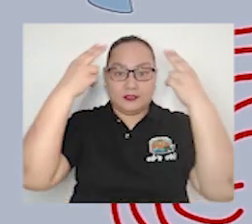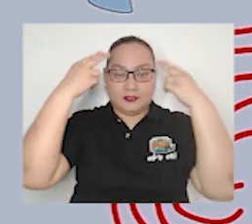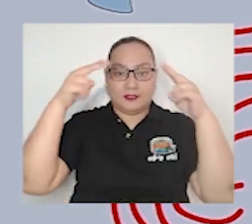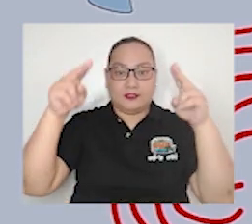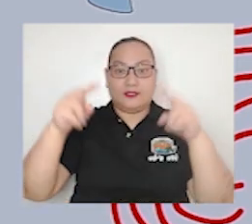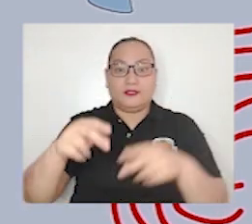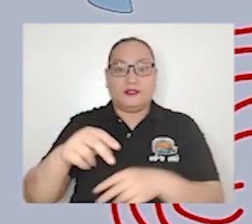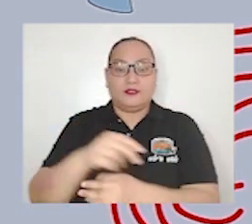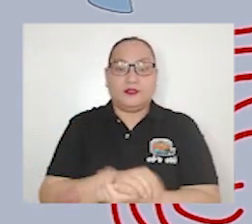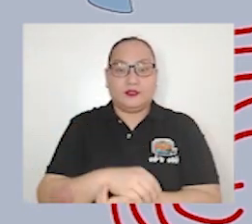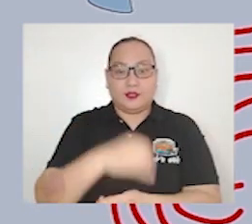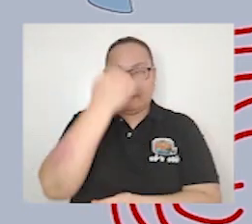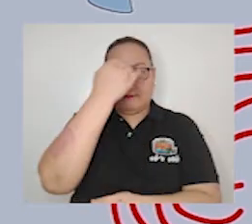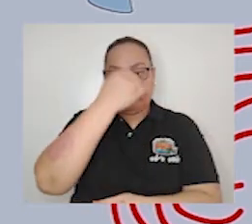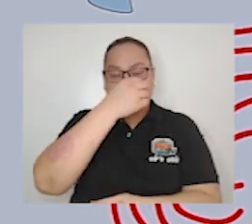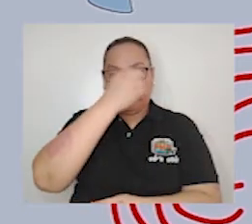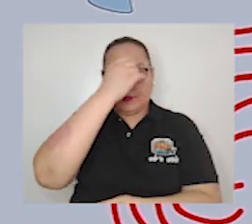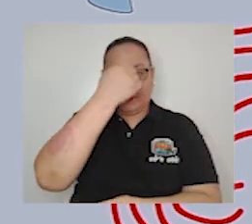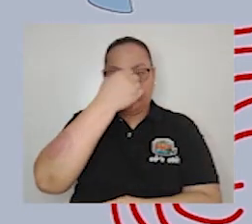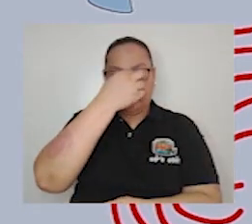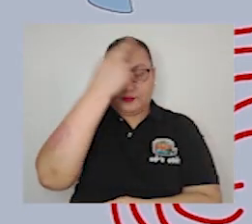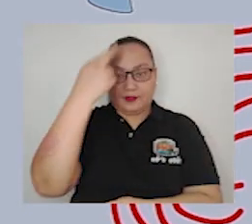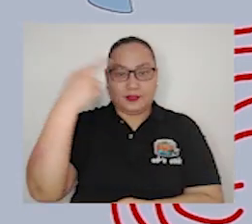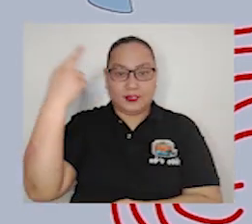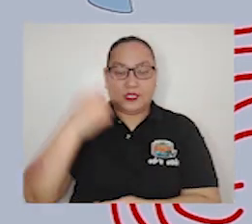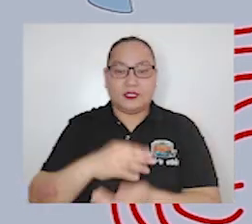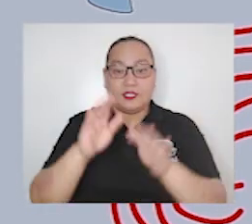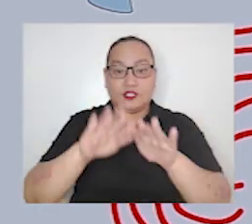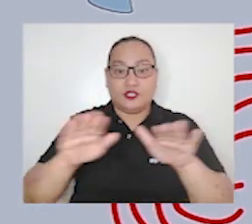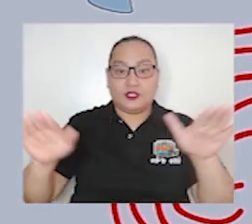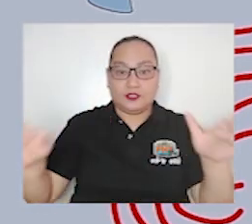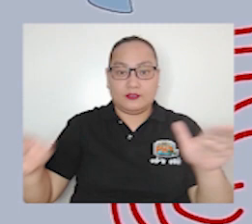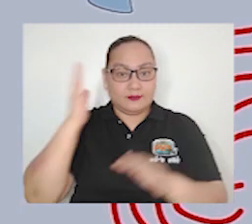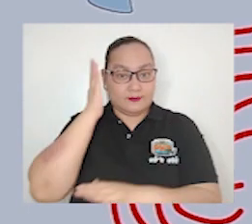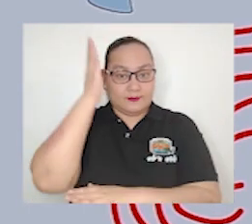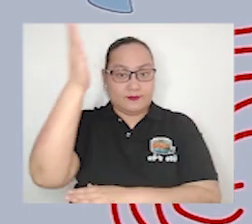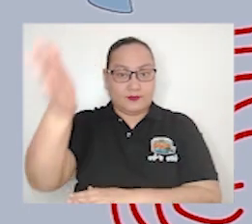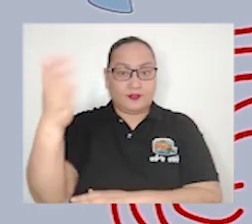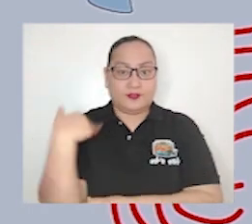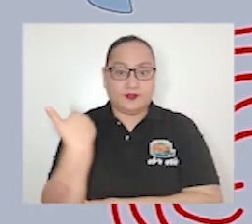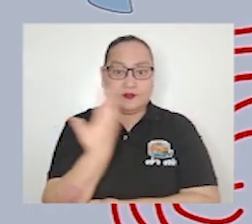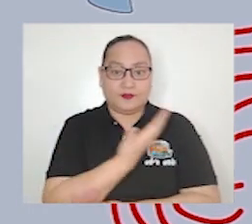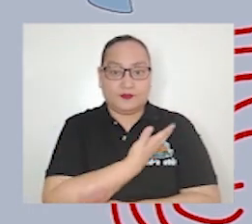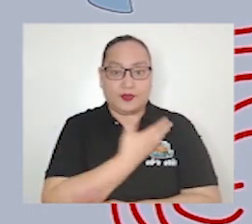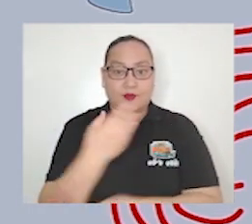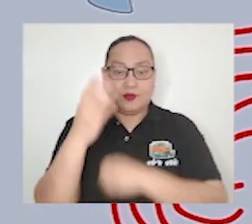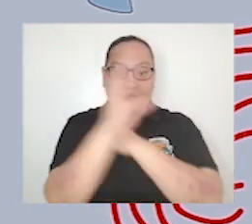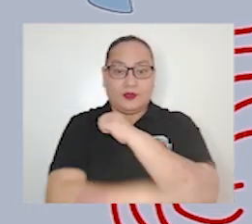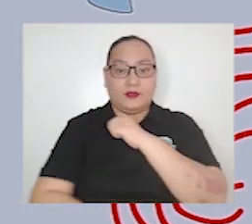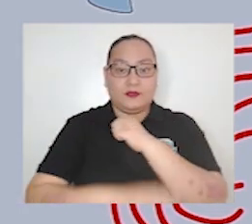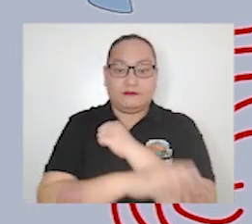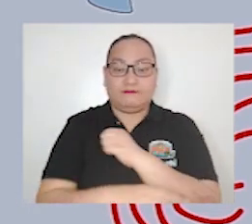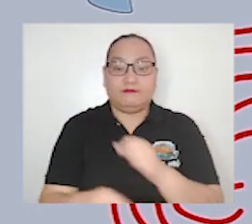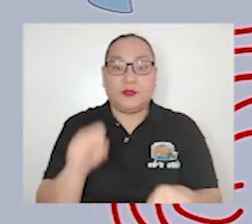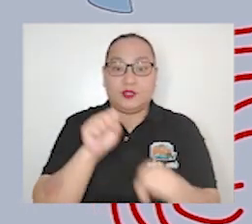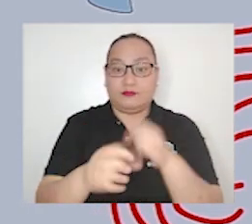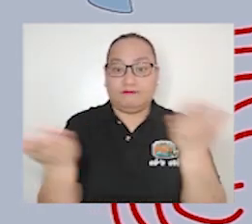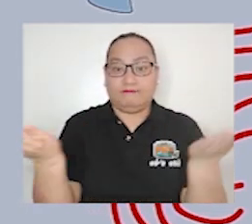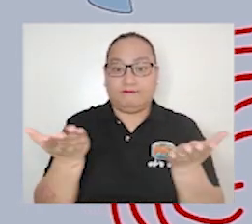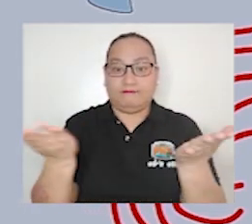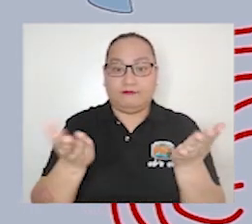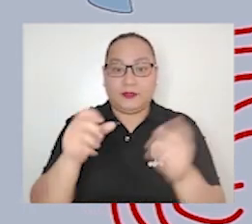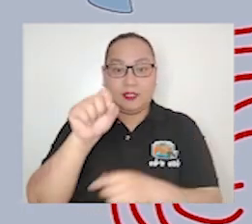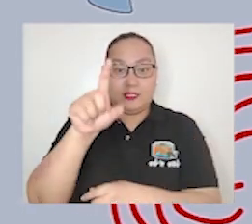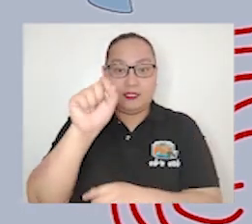Rizal once said that the children are the future of our country So these are the